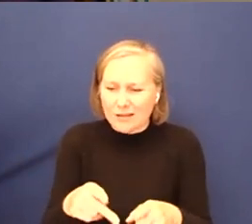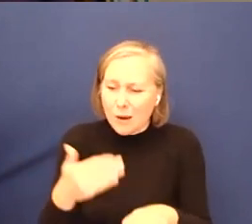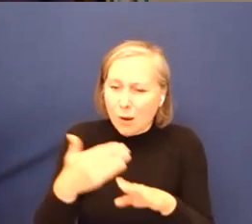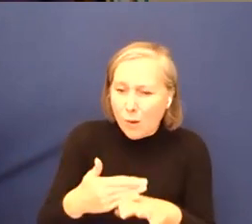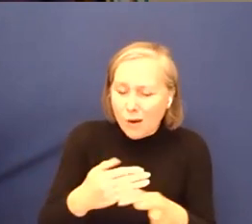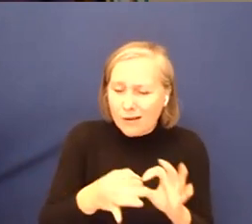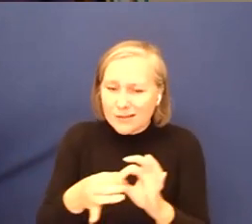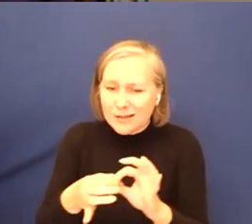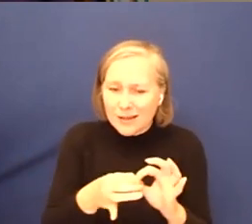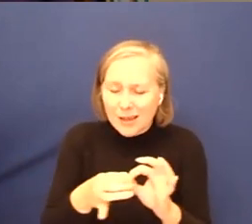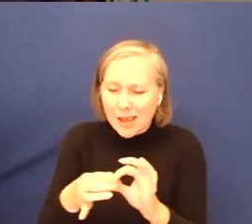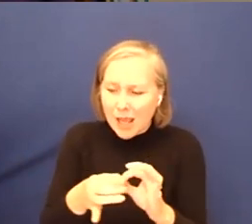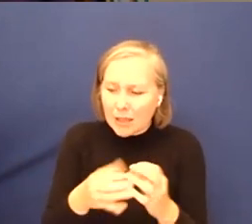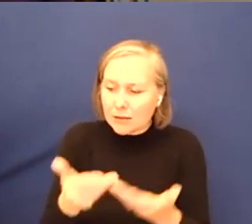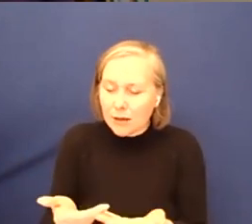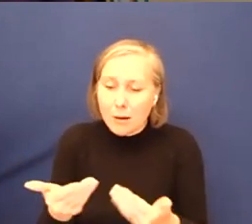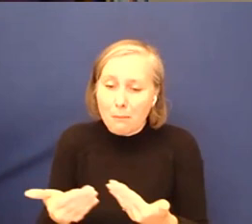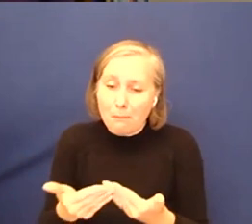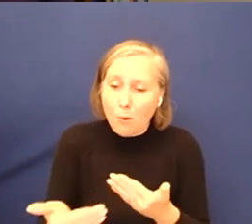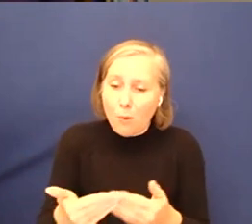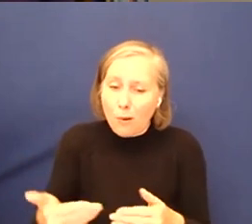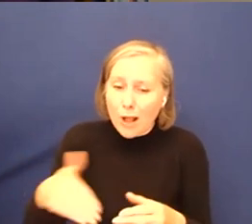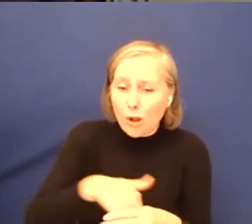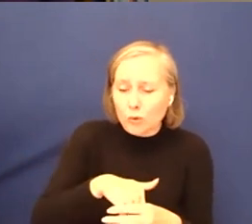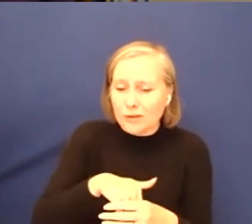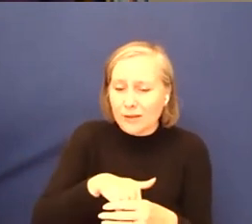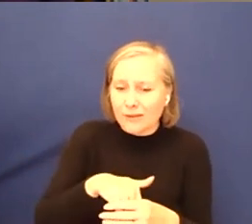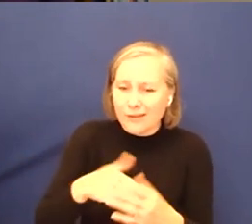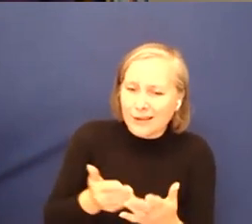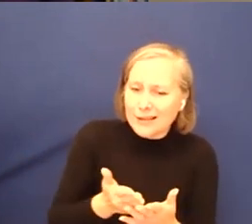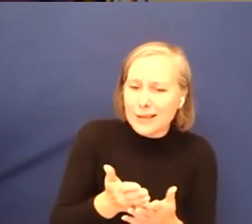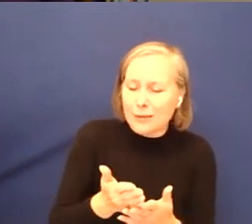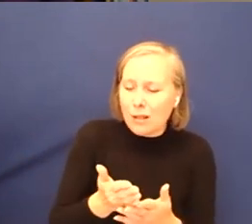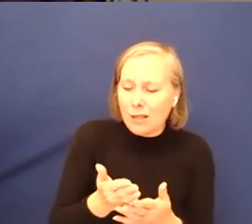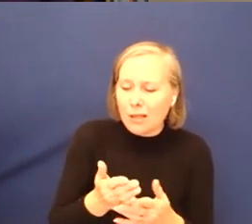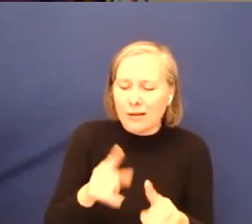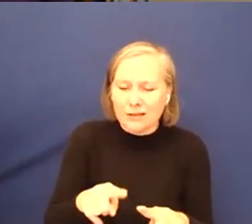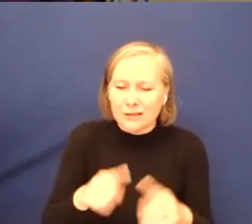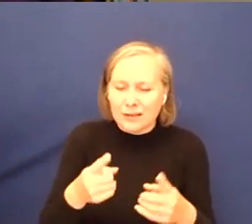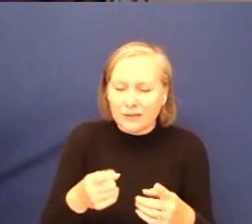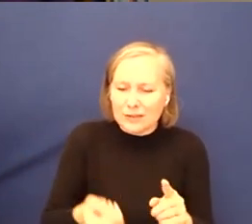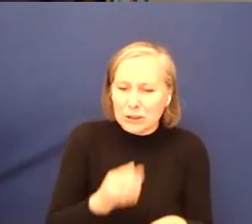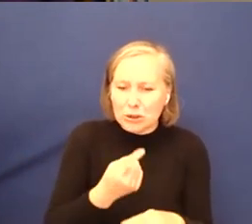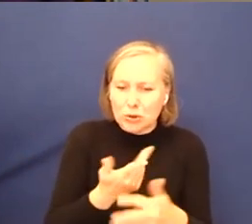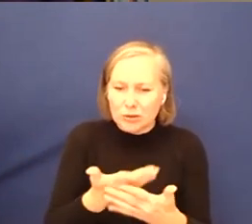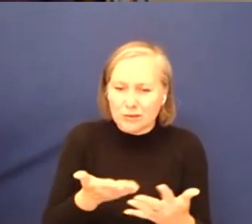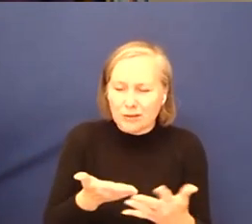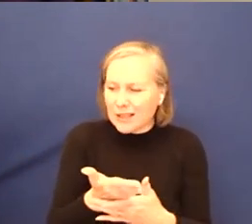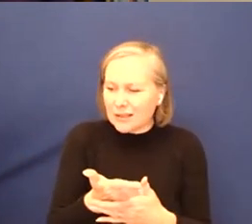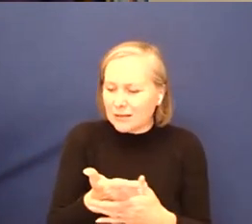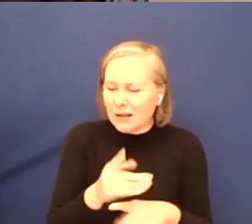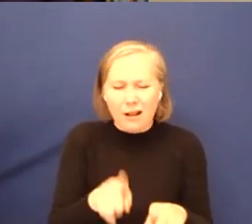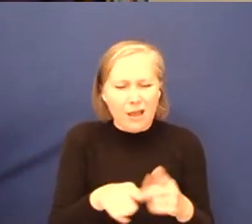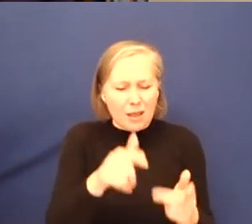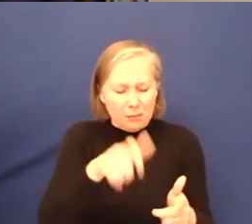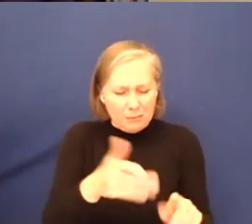in ways that are more inclusive and more accessible and take account of different issues of access. You know, like somebody's